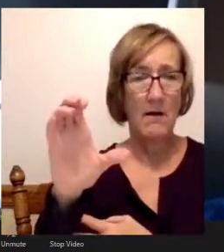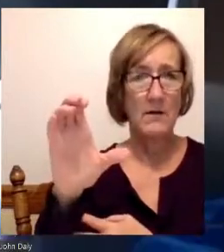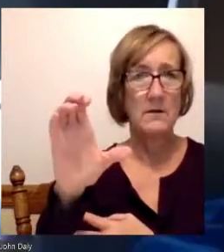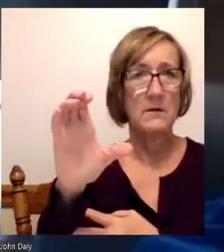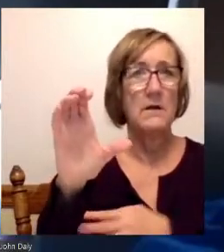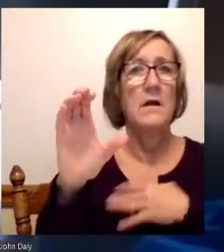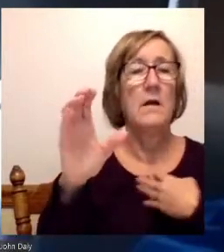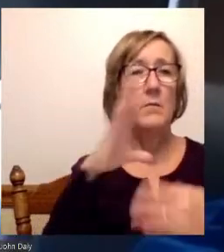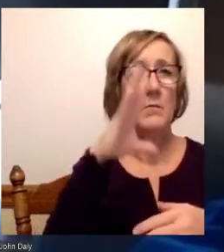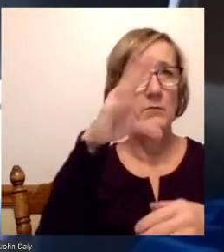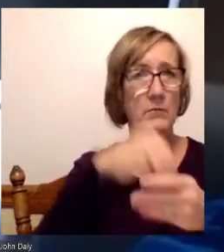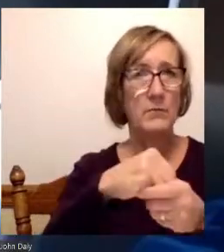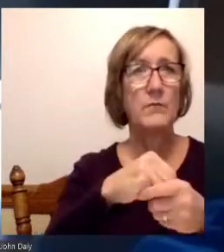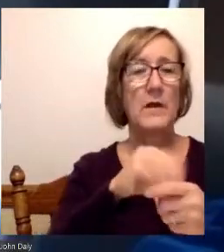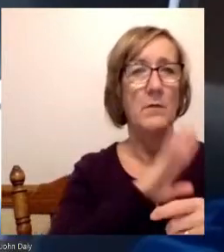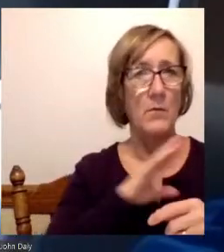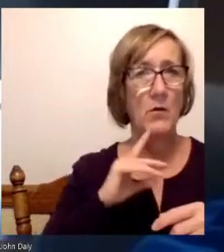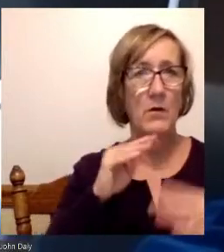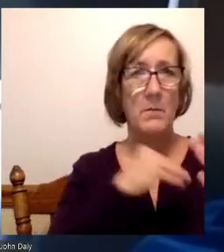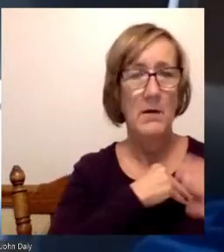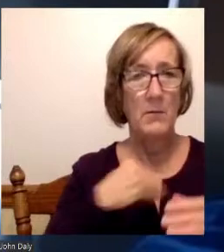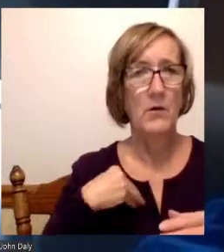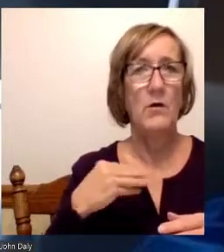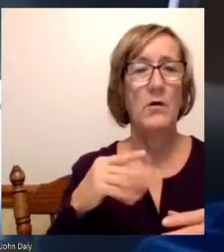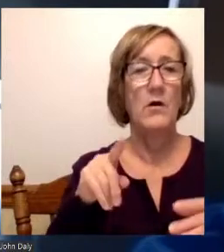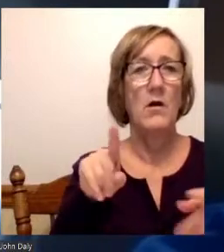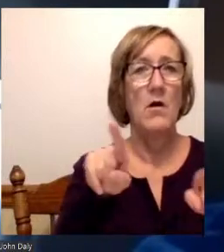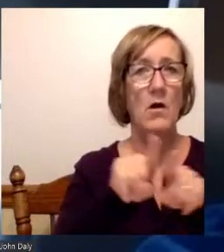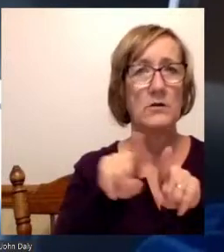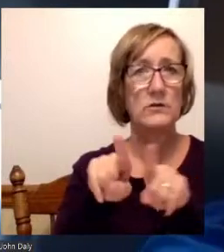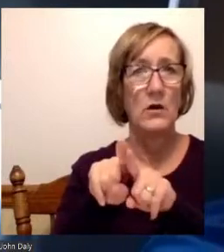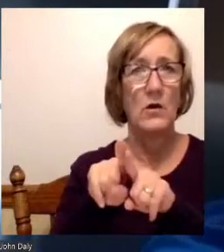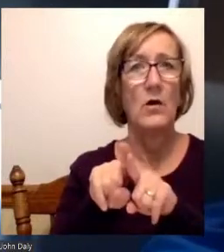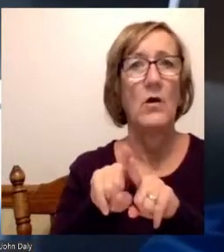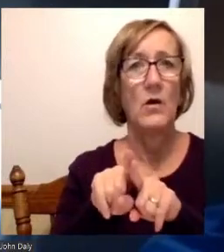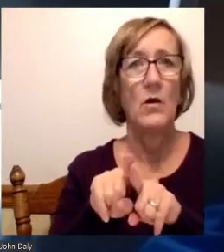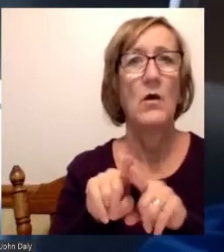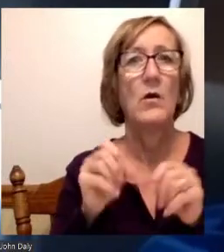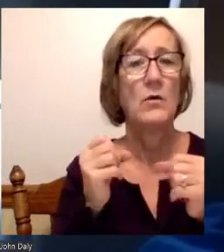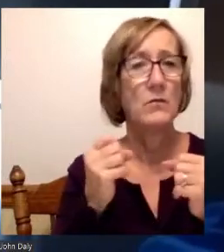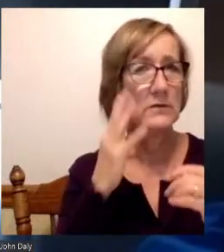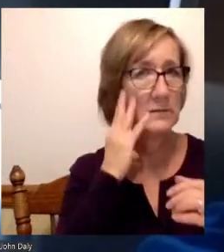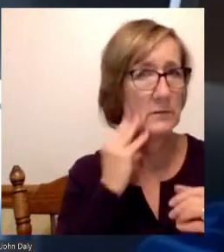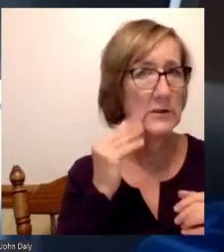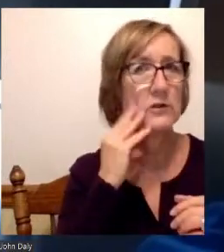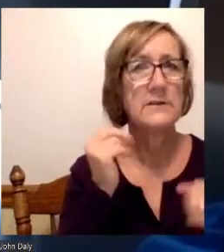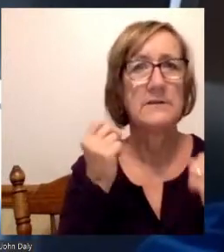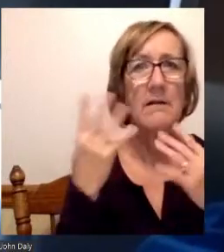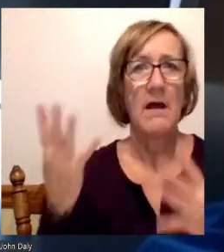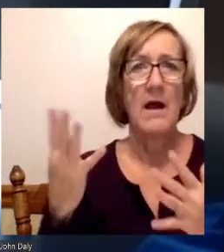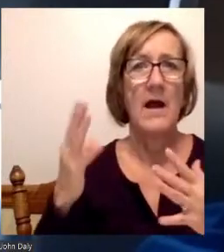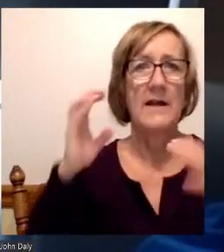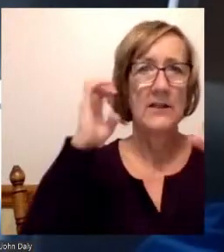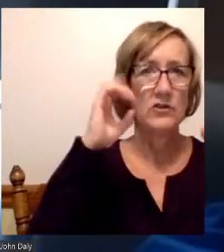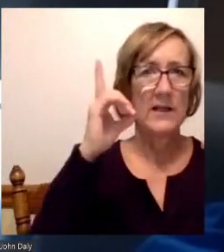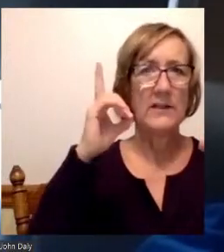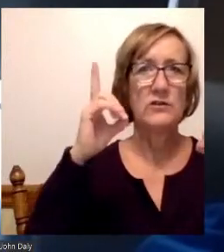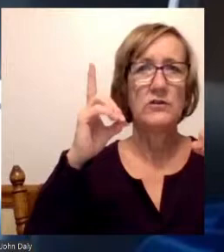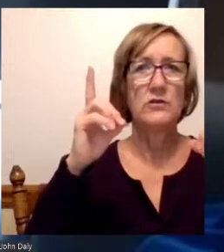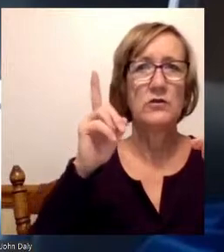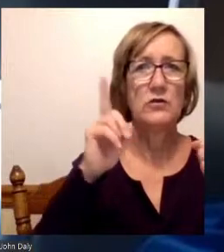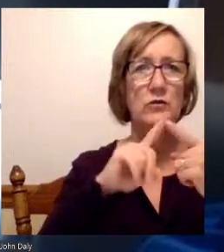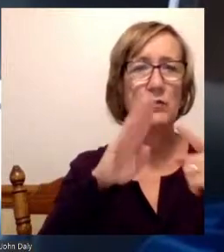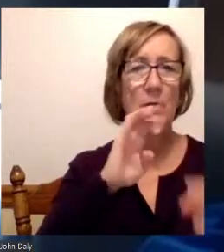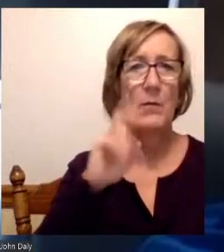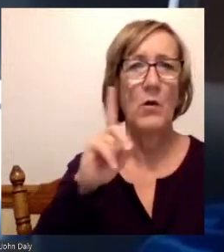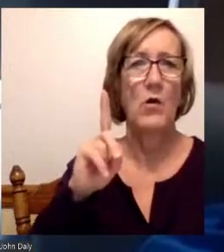participating as a board member and bringing a plethora of experience and education to the board to